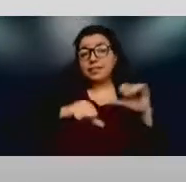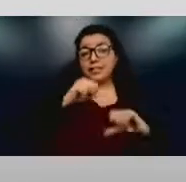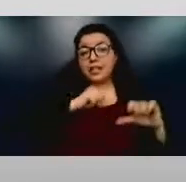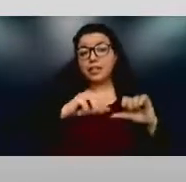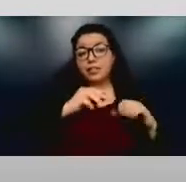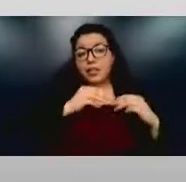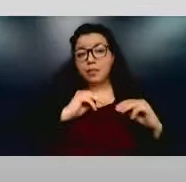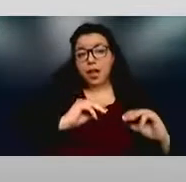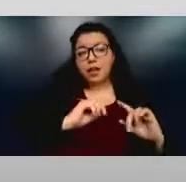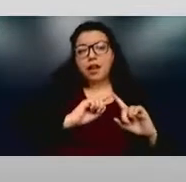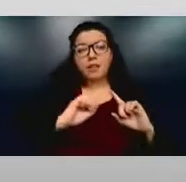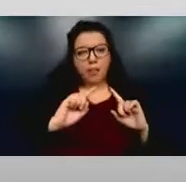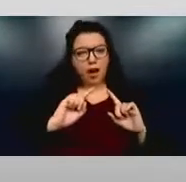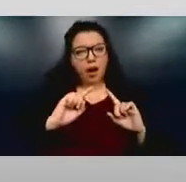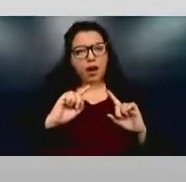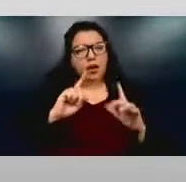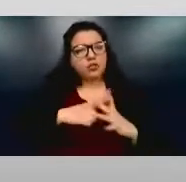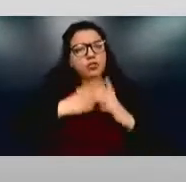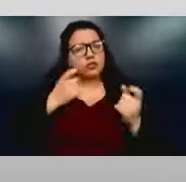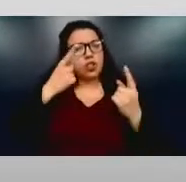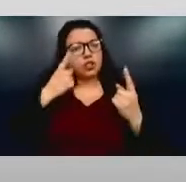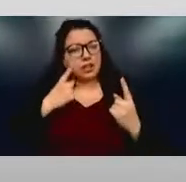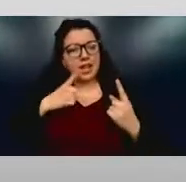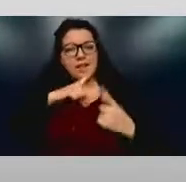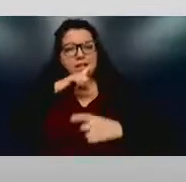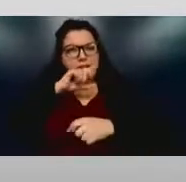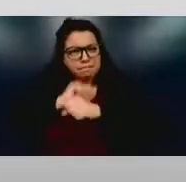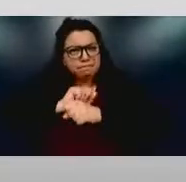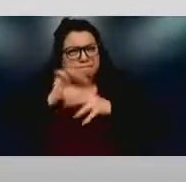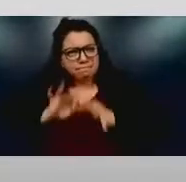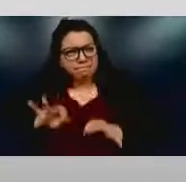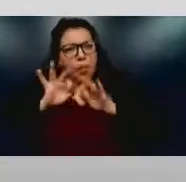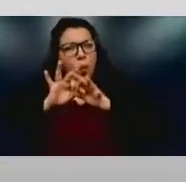legitimacy of the narrative of the person's life.